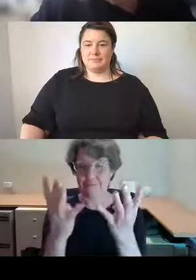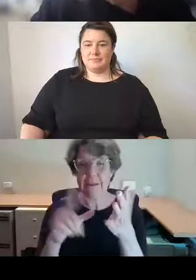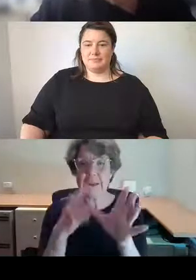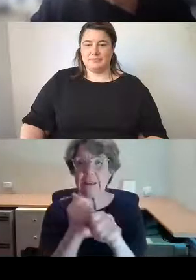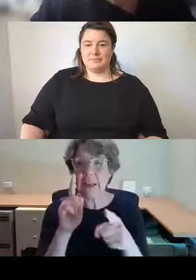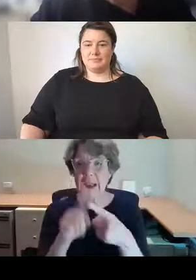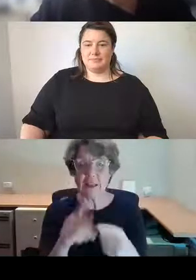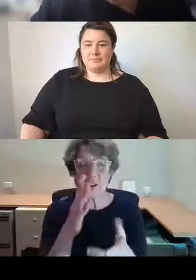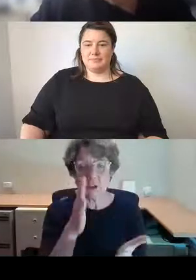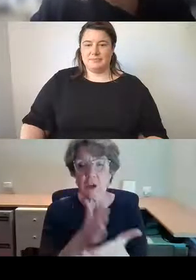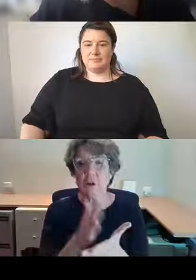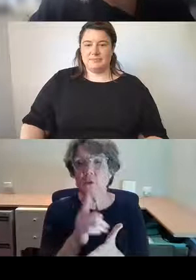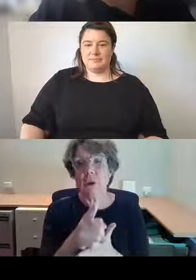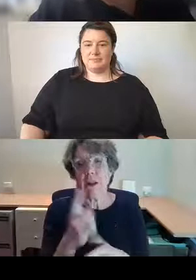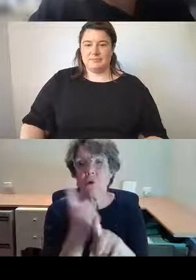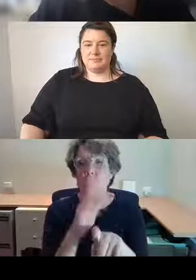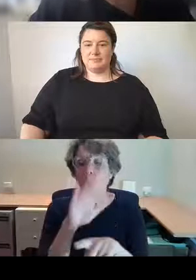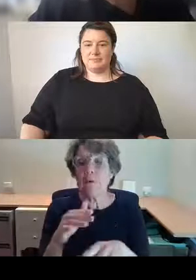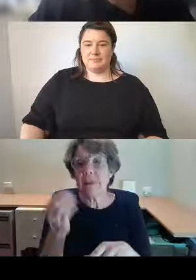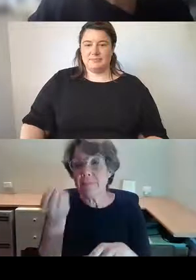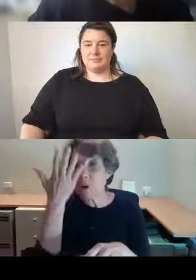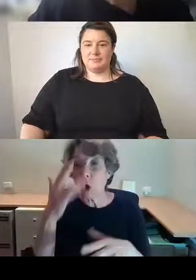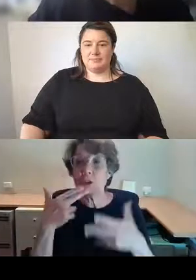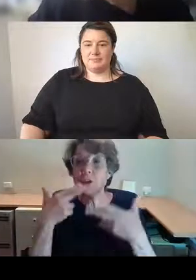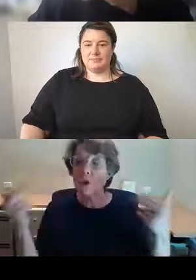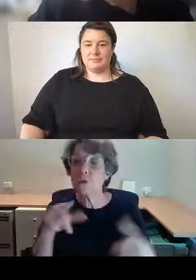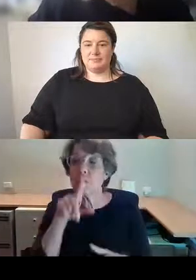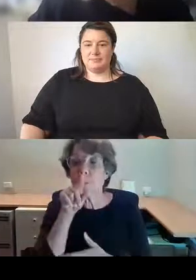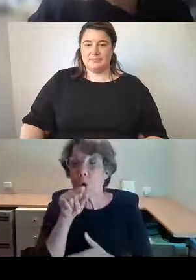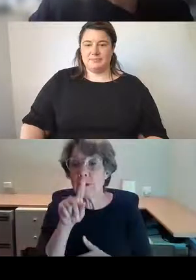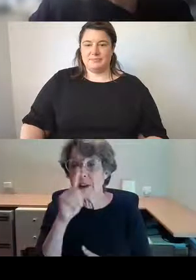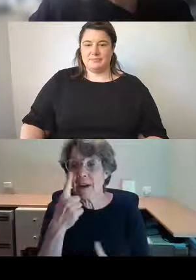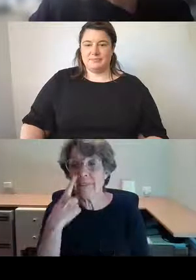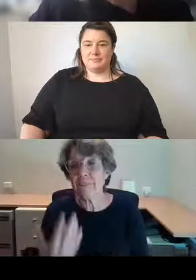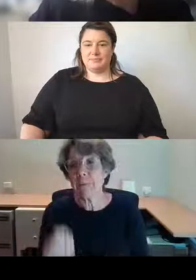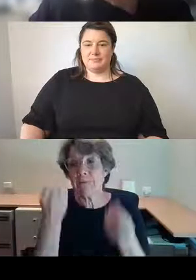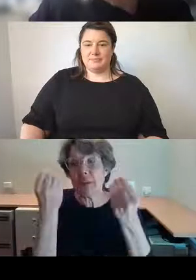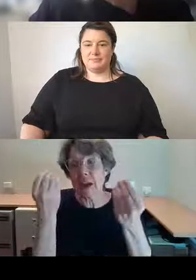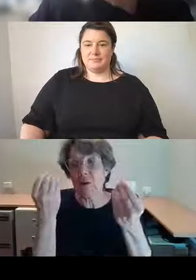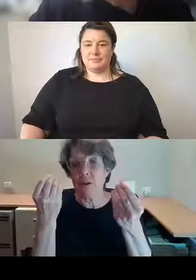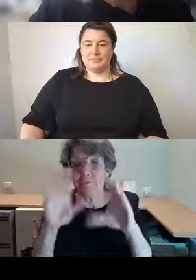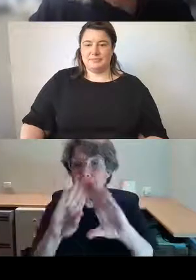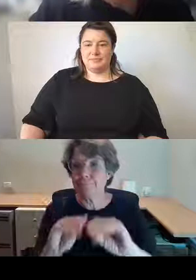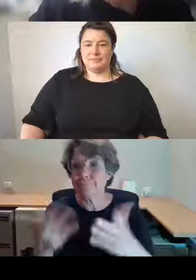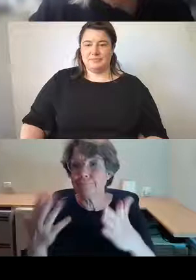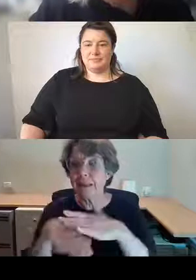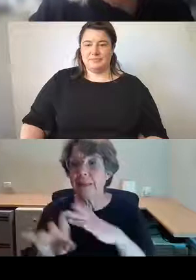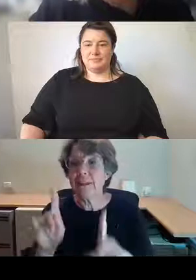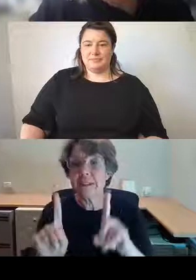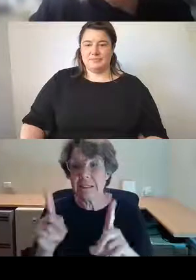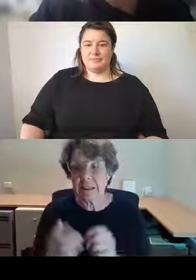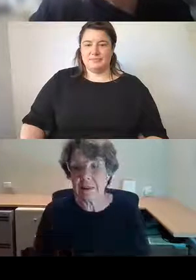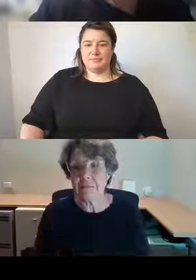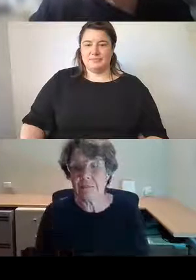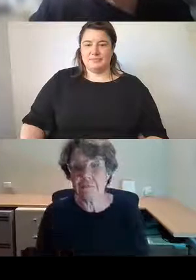forgotten songs of birds that no longer can be found in the city. Due to the environmental